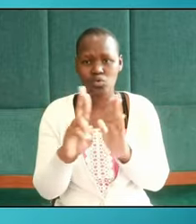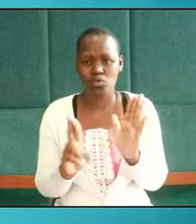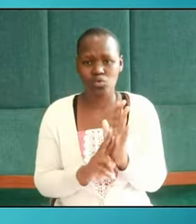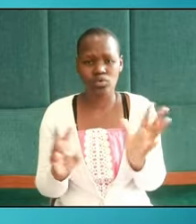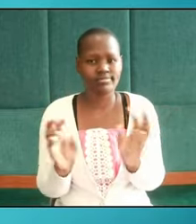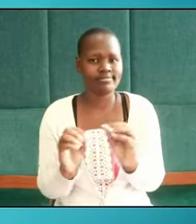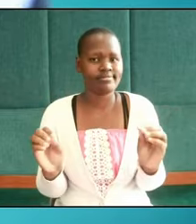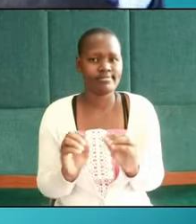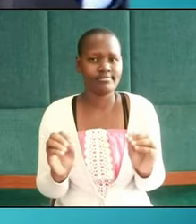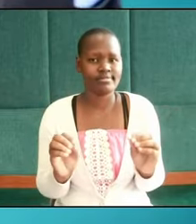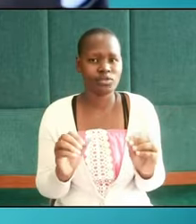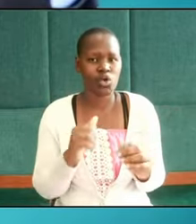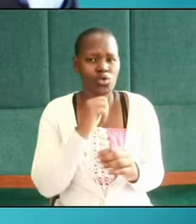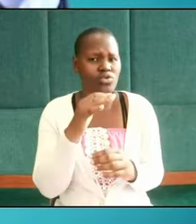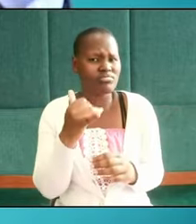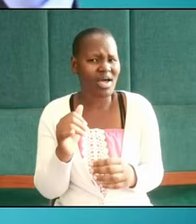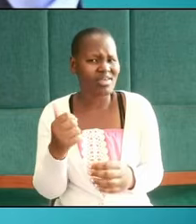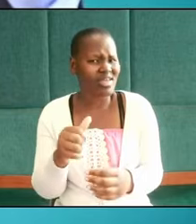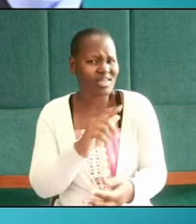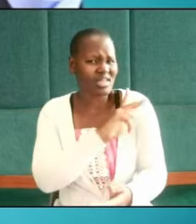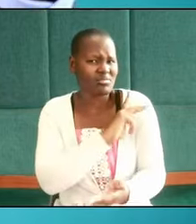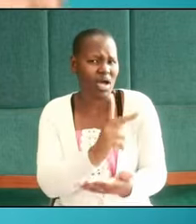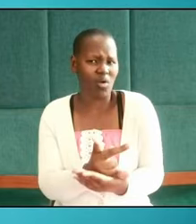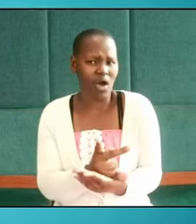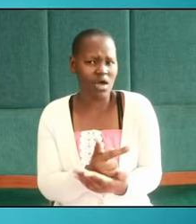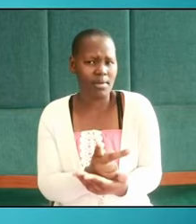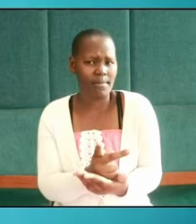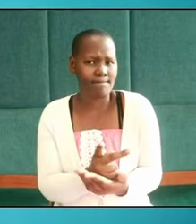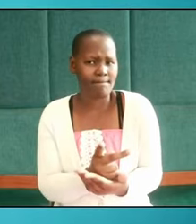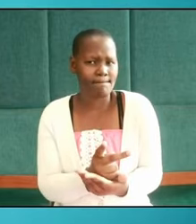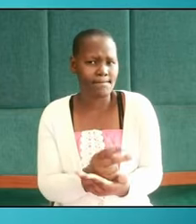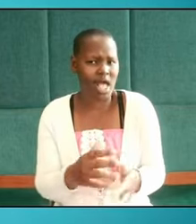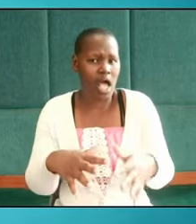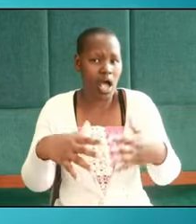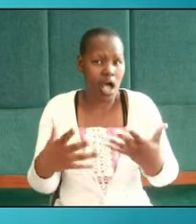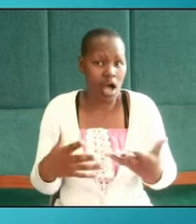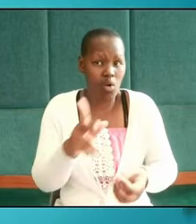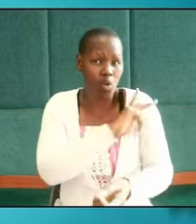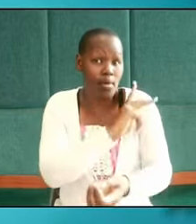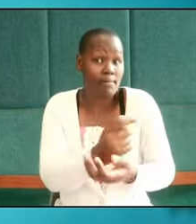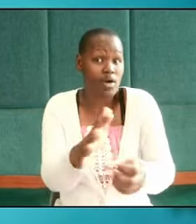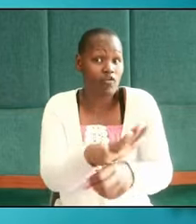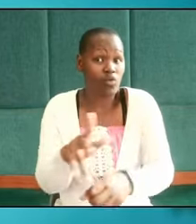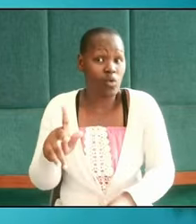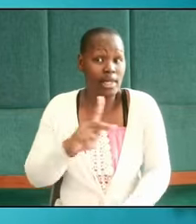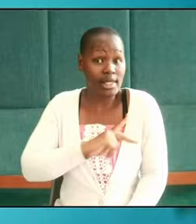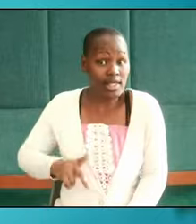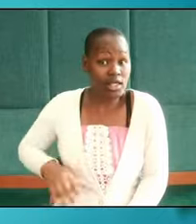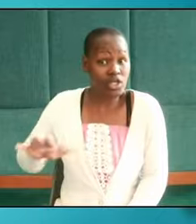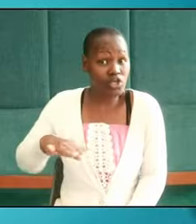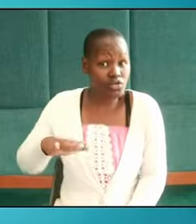not by any power however powerful that kingdom is